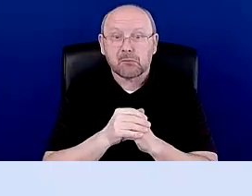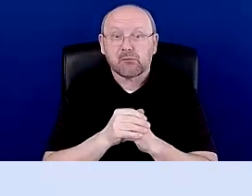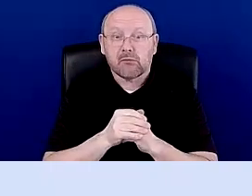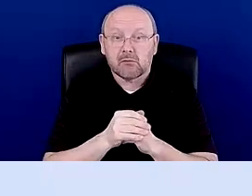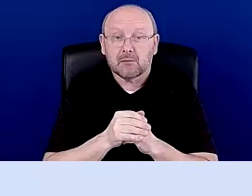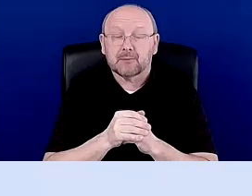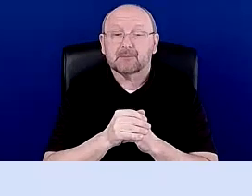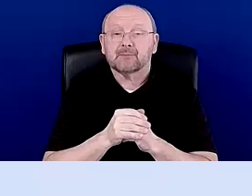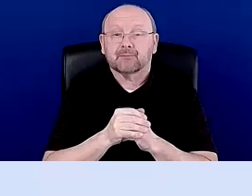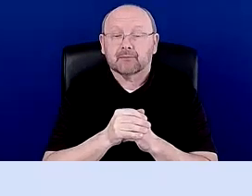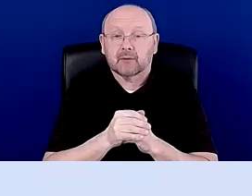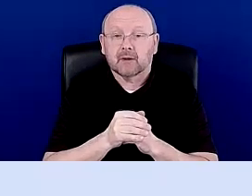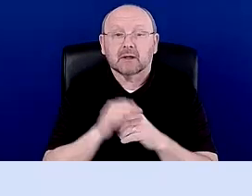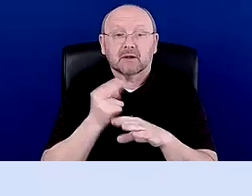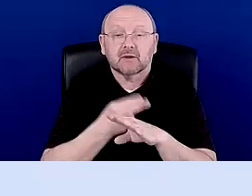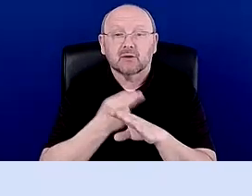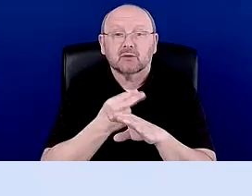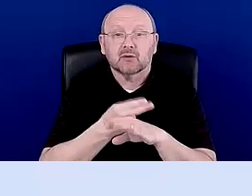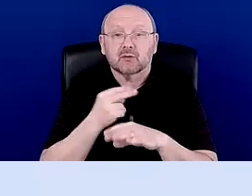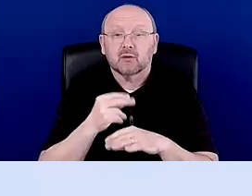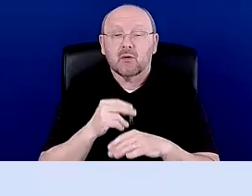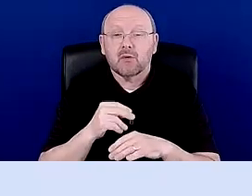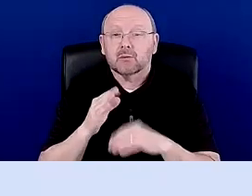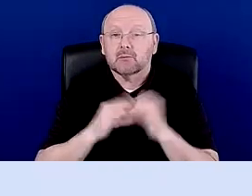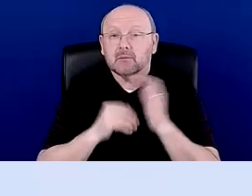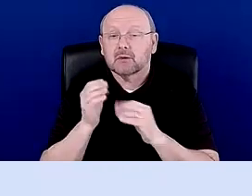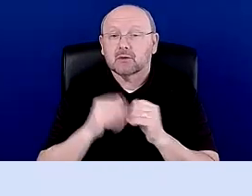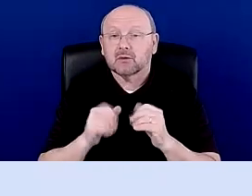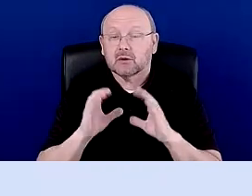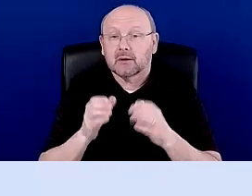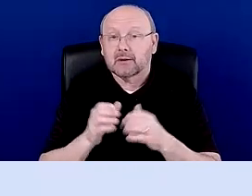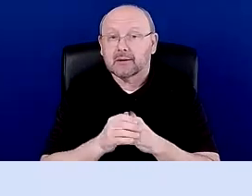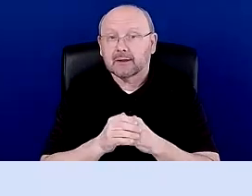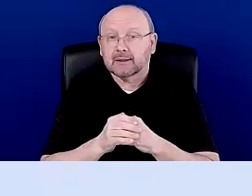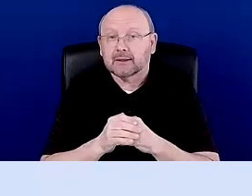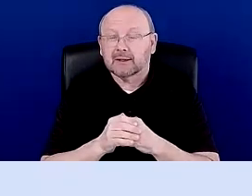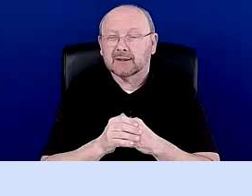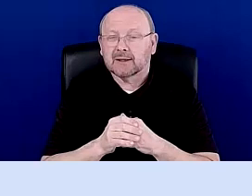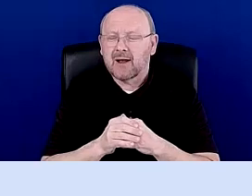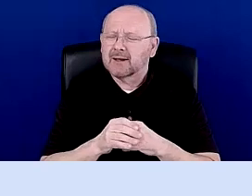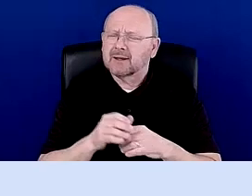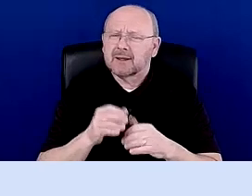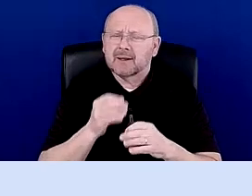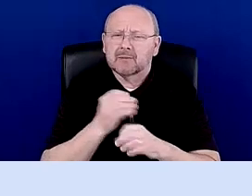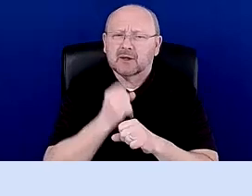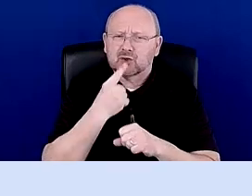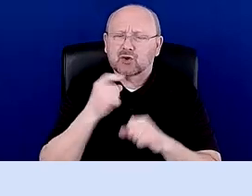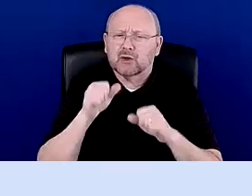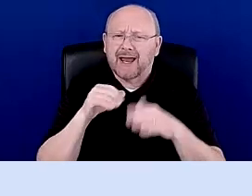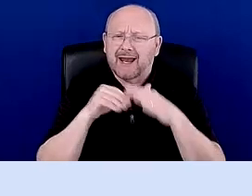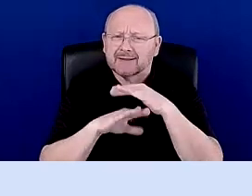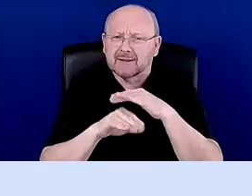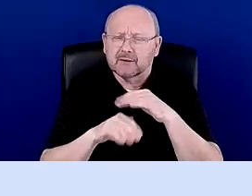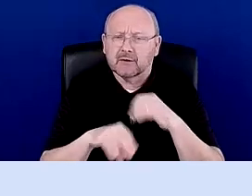that to build your course. Um, you should be aware of accessibility issues though. So when you're linking